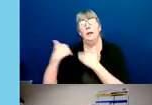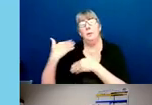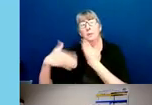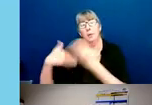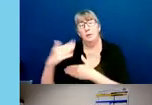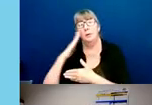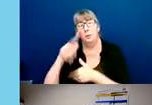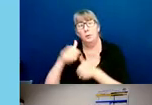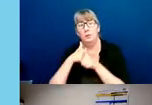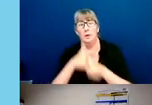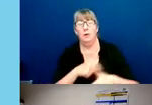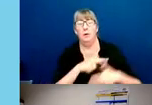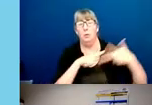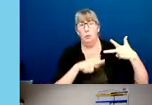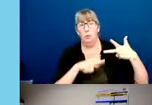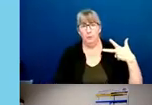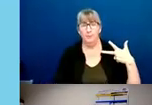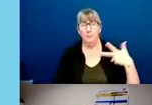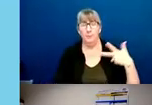built.